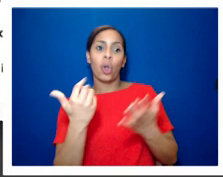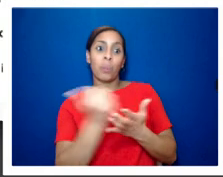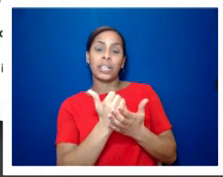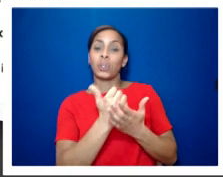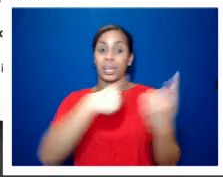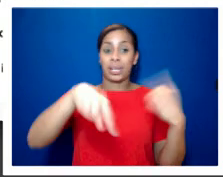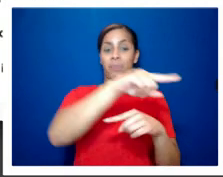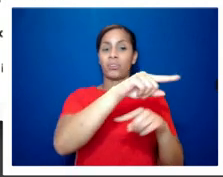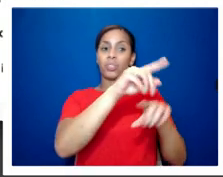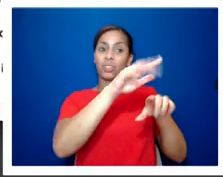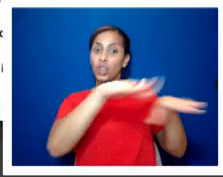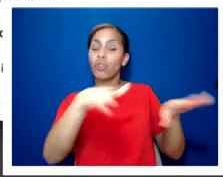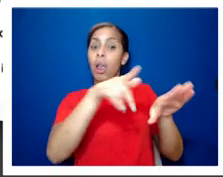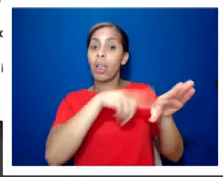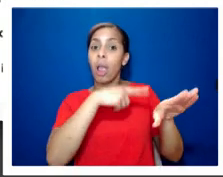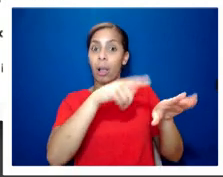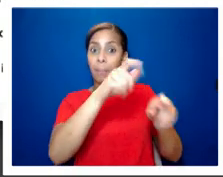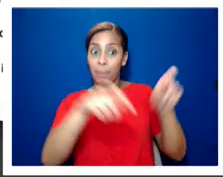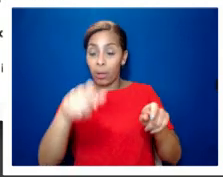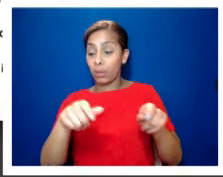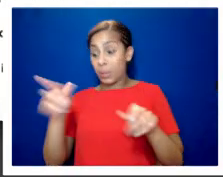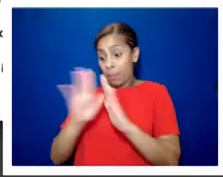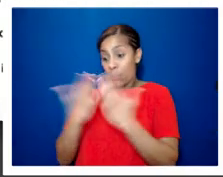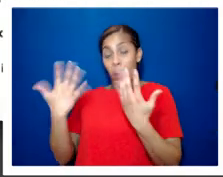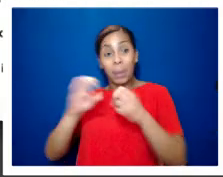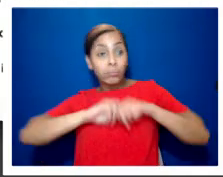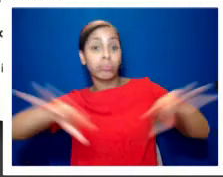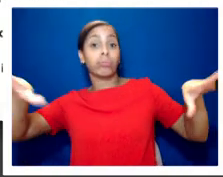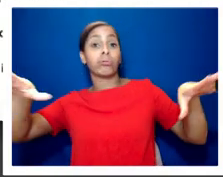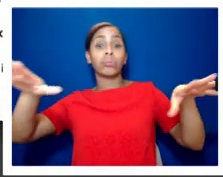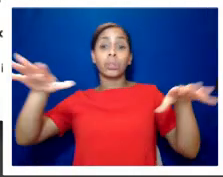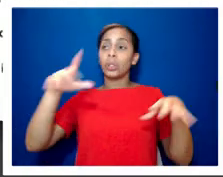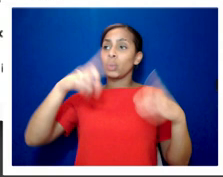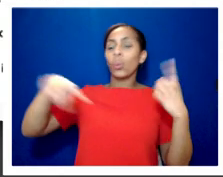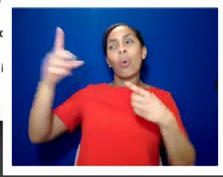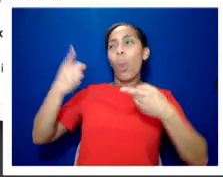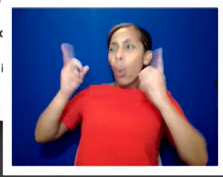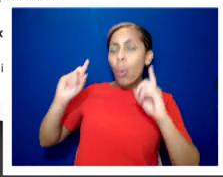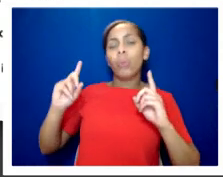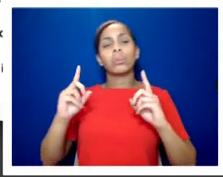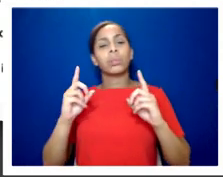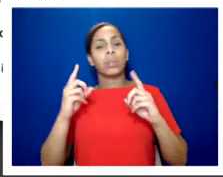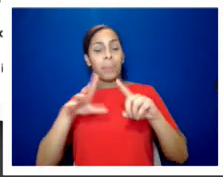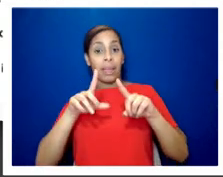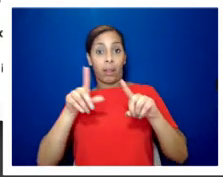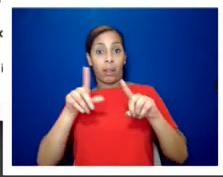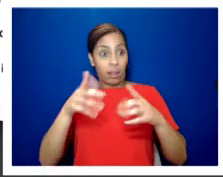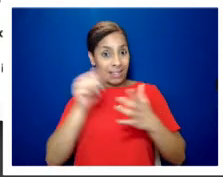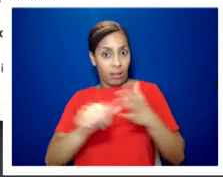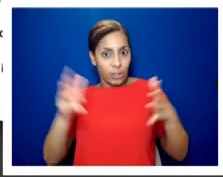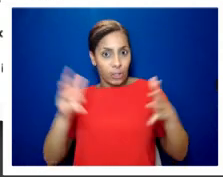and that booklet was sent to every mp and quite a lot of the lords as well and it helped to instigate the section 28 campaign